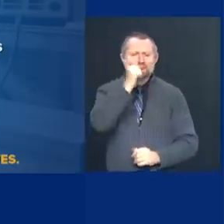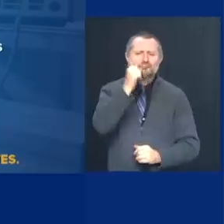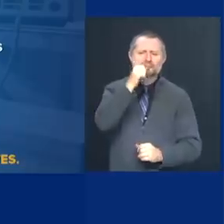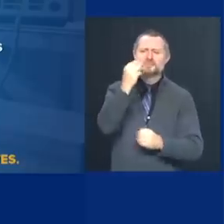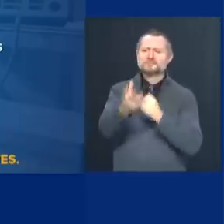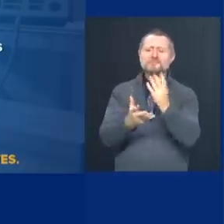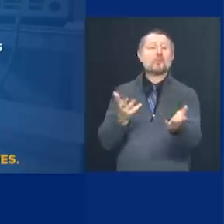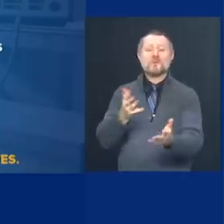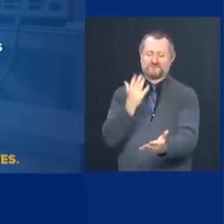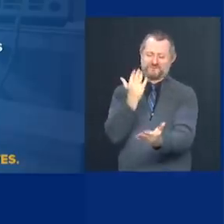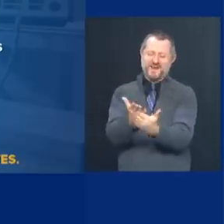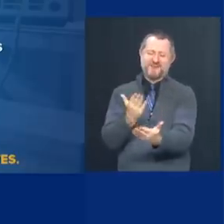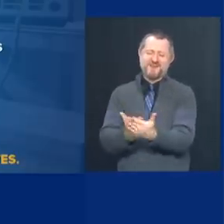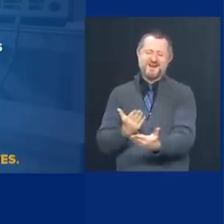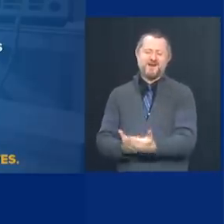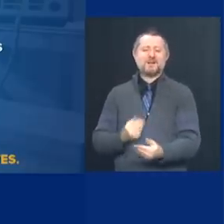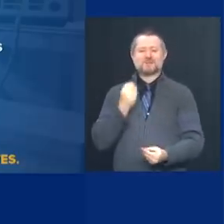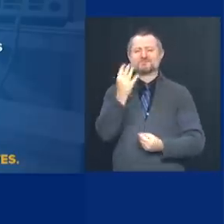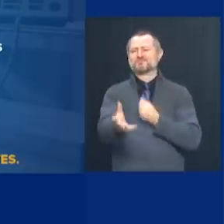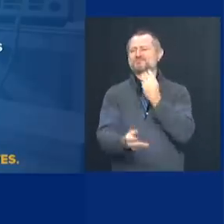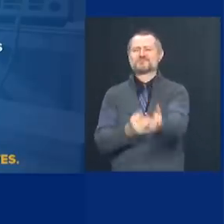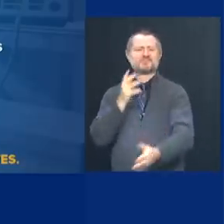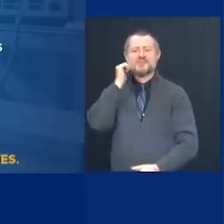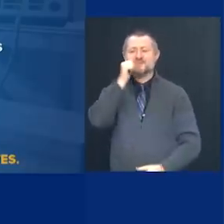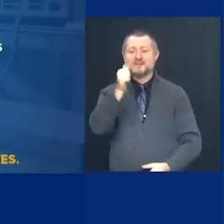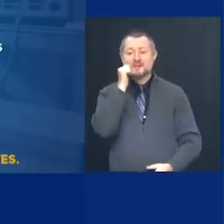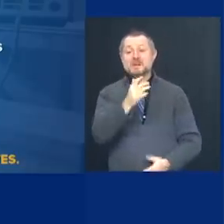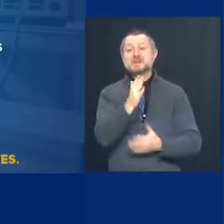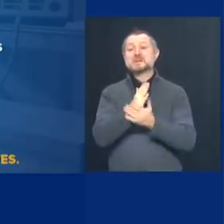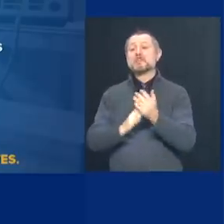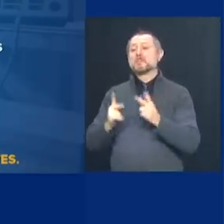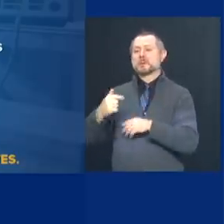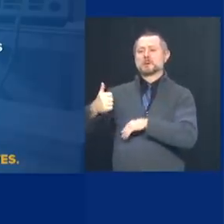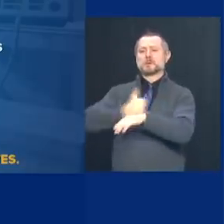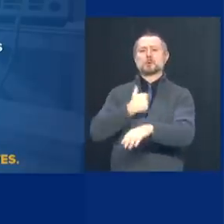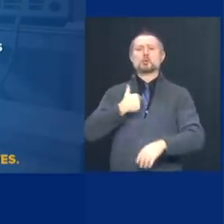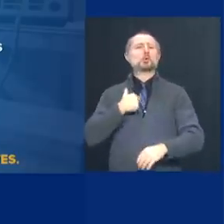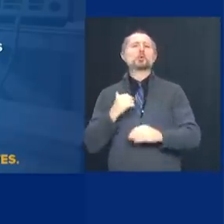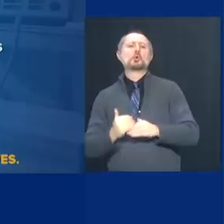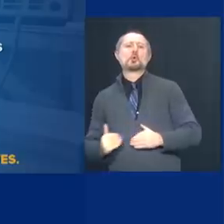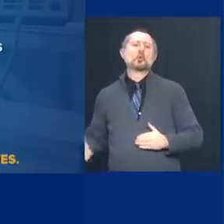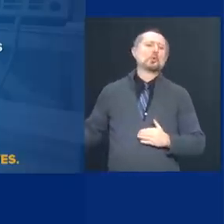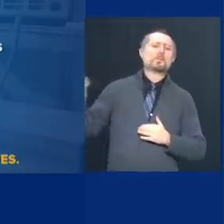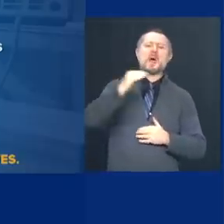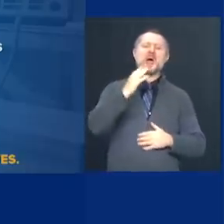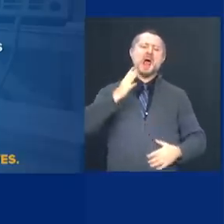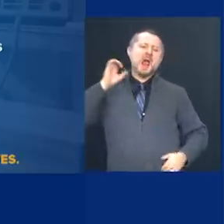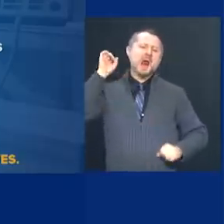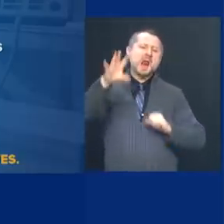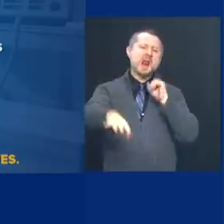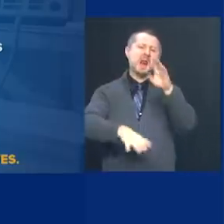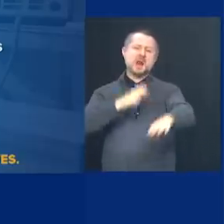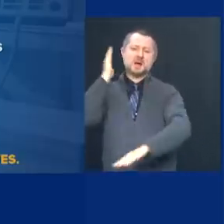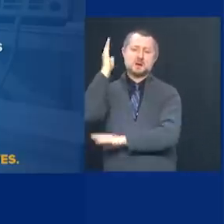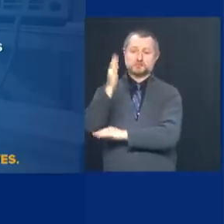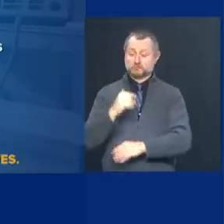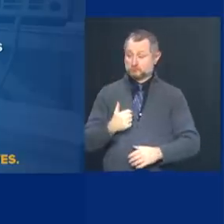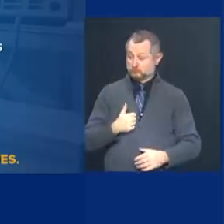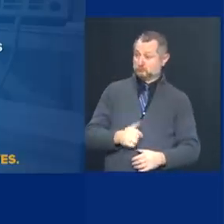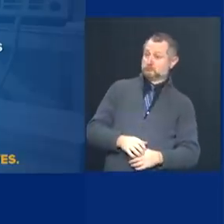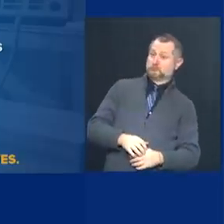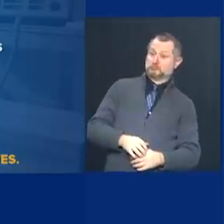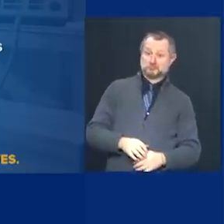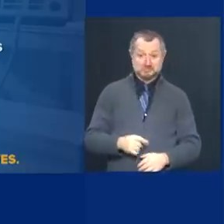If anything, I've been accused of being overly communicative, especially at home. But the